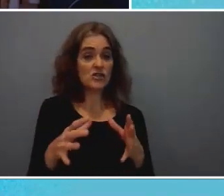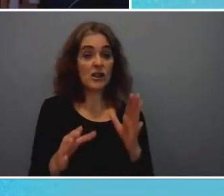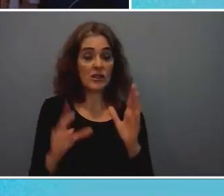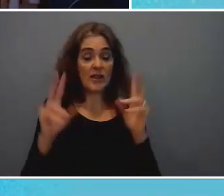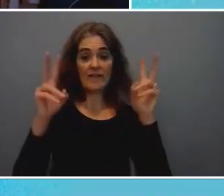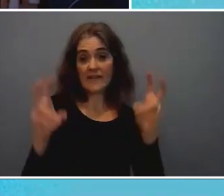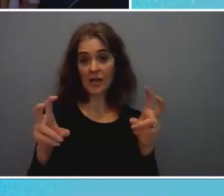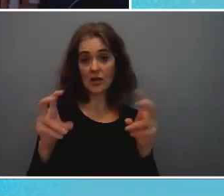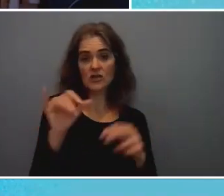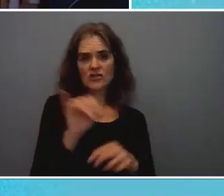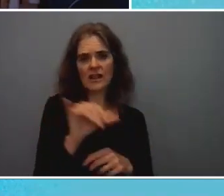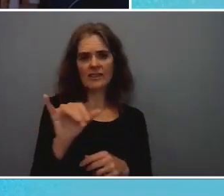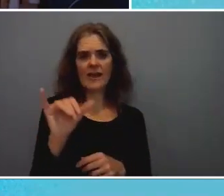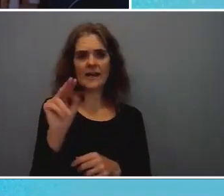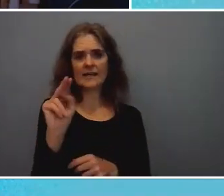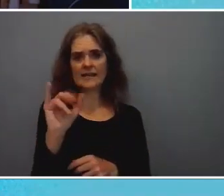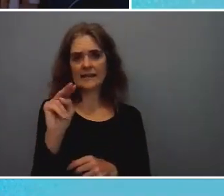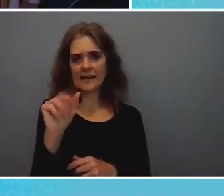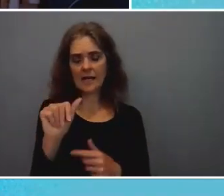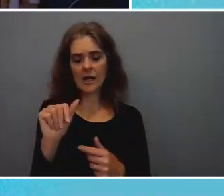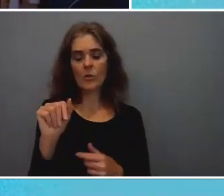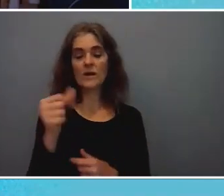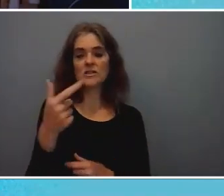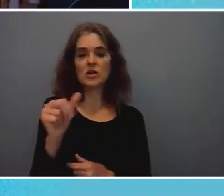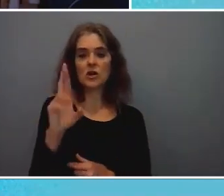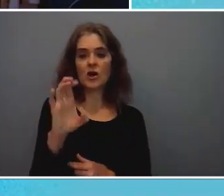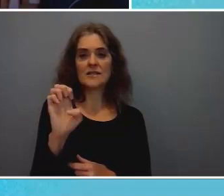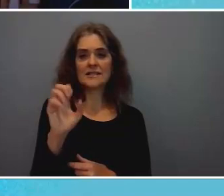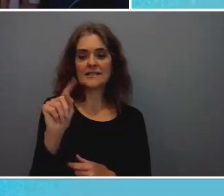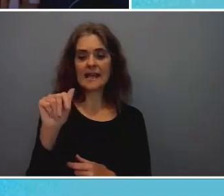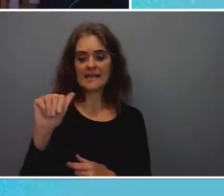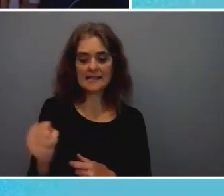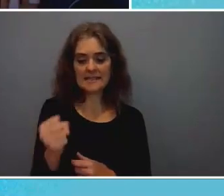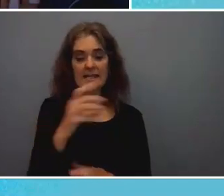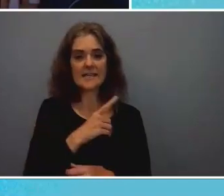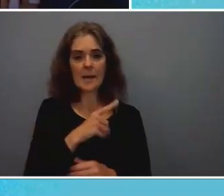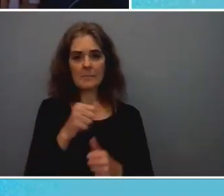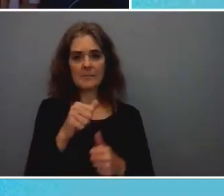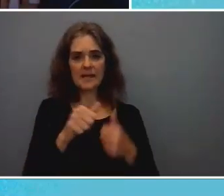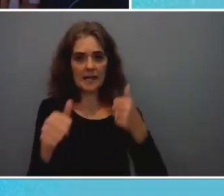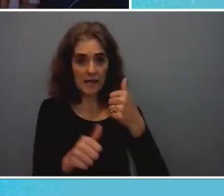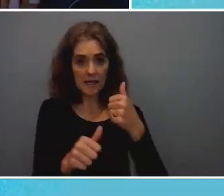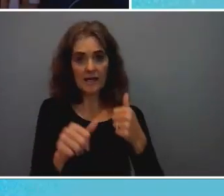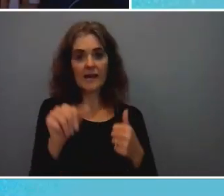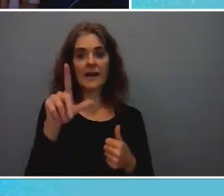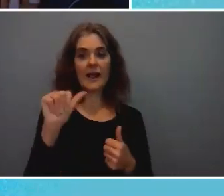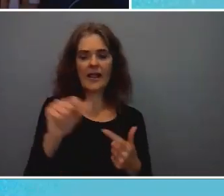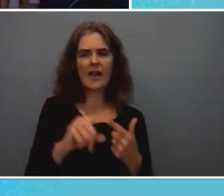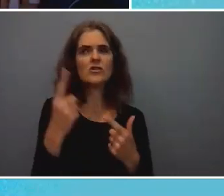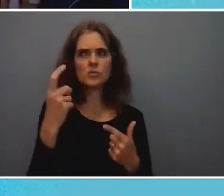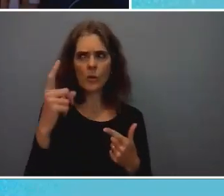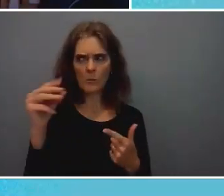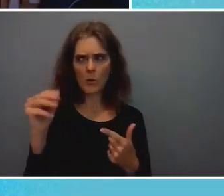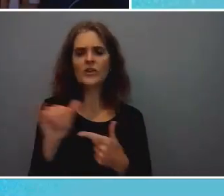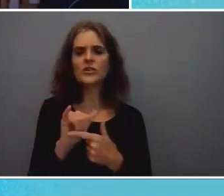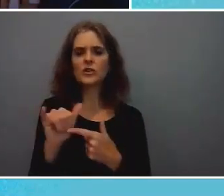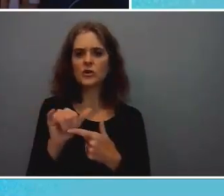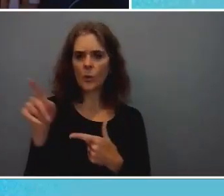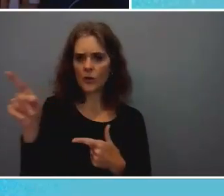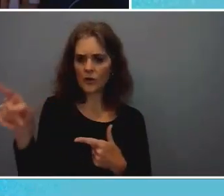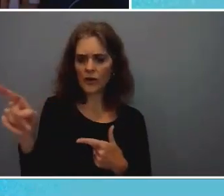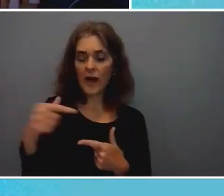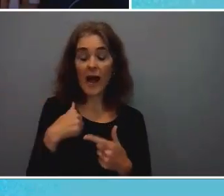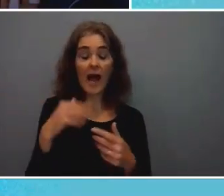was uh garcetti's deputy mayor for international affairs in la there's one in new york uh but i would